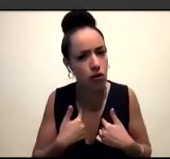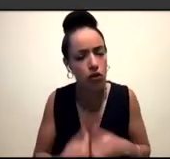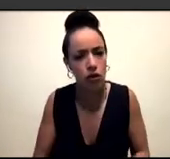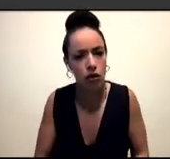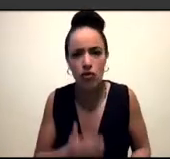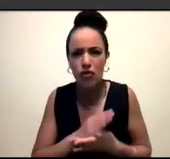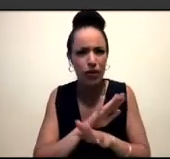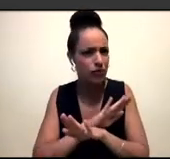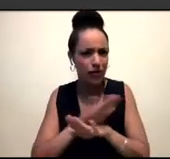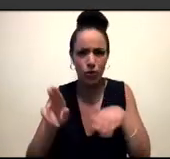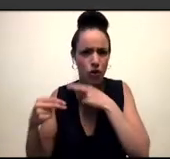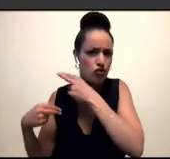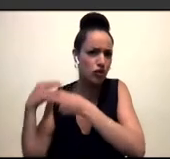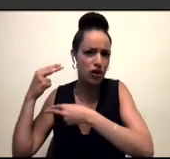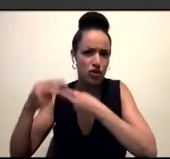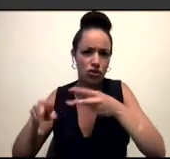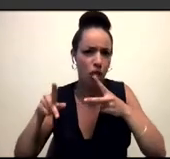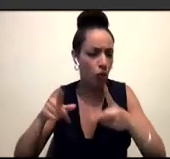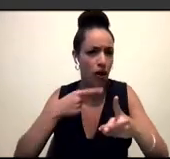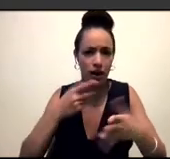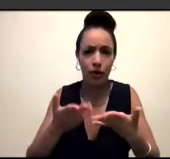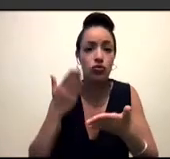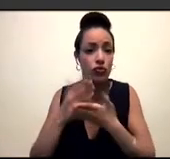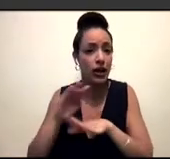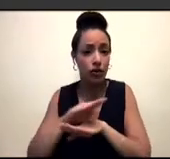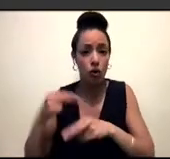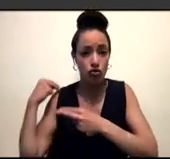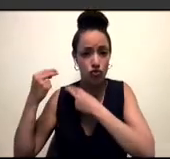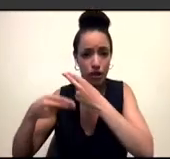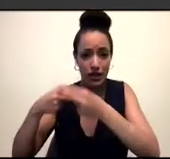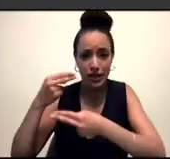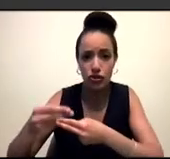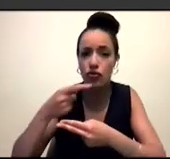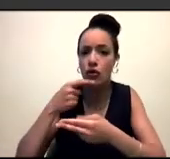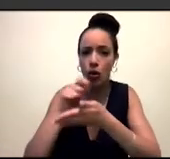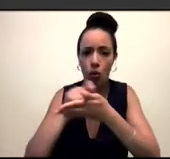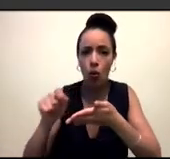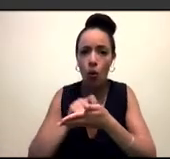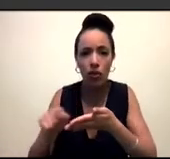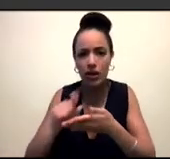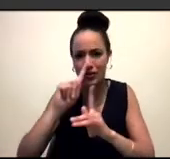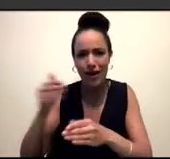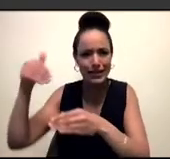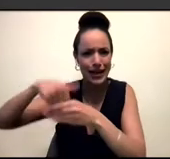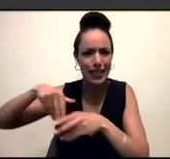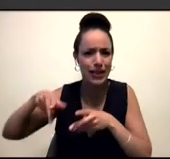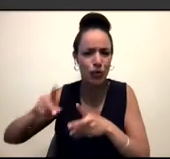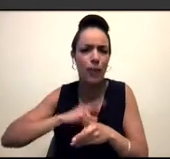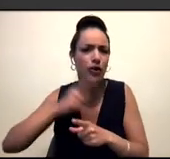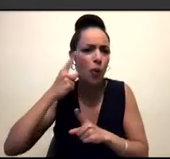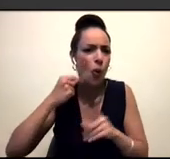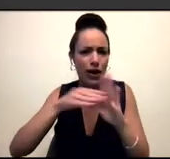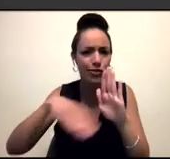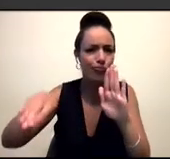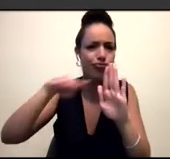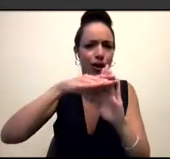-traditional, which makes sense, because non-traditional authors don't usually get to writing in a traditional path, because of white supremacy, and patriarchy, and all of